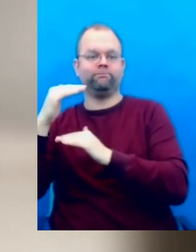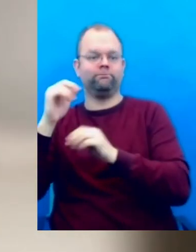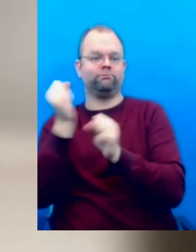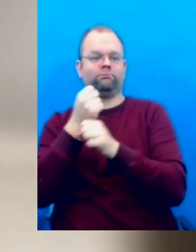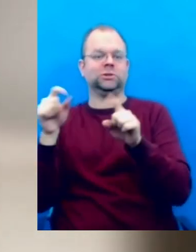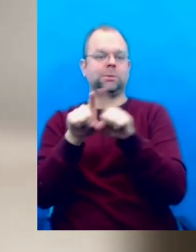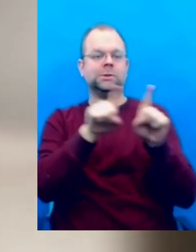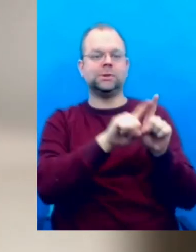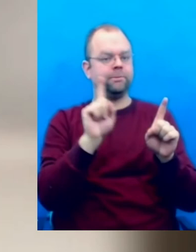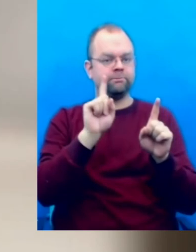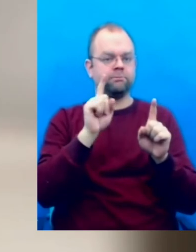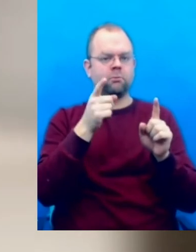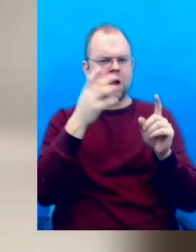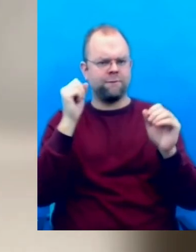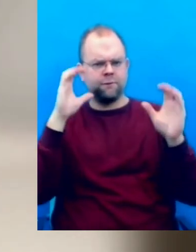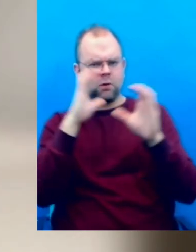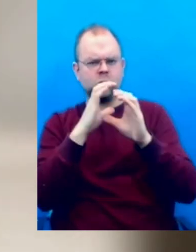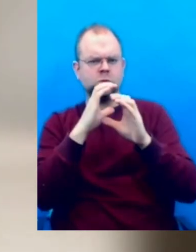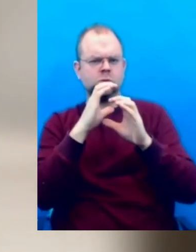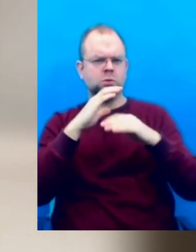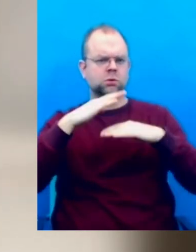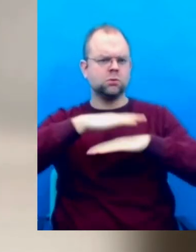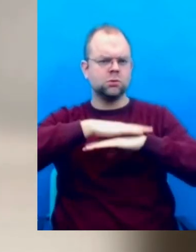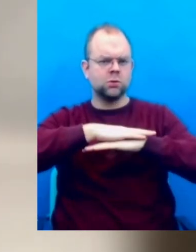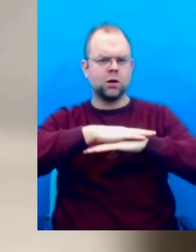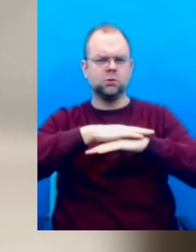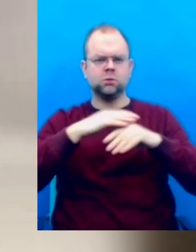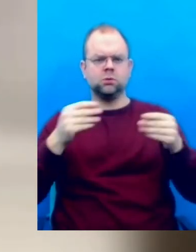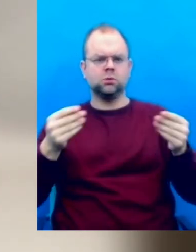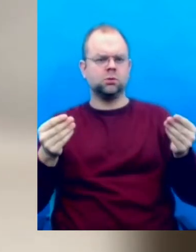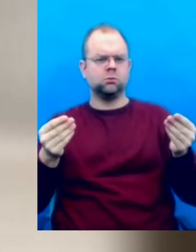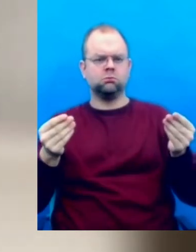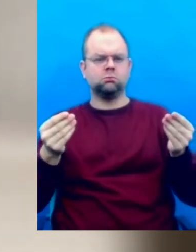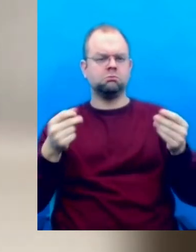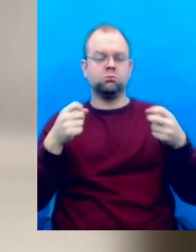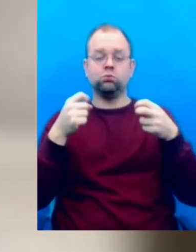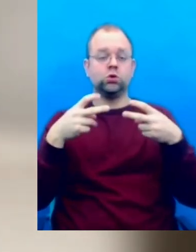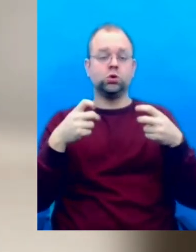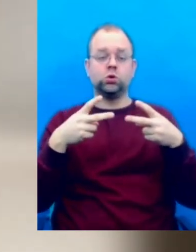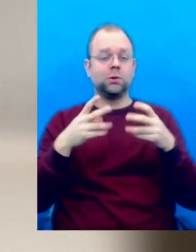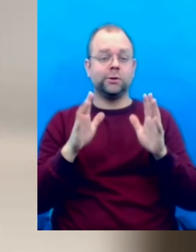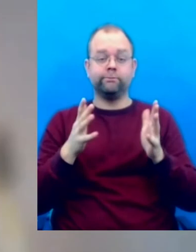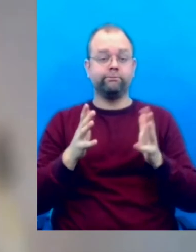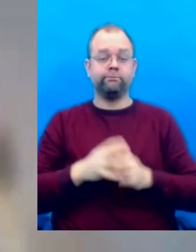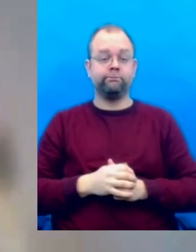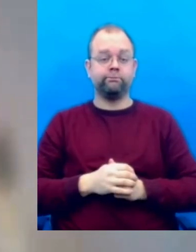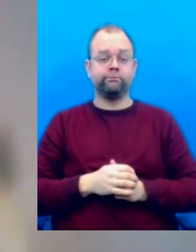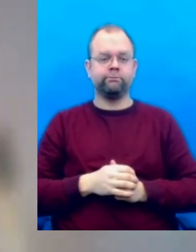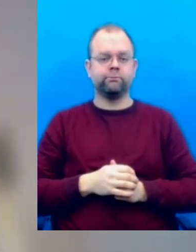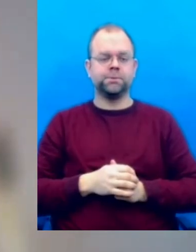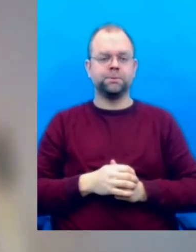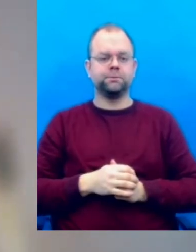Maybe Matthijs, do you want to contribute to that? Yeah, I can answer. Hello, everyone. I'm glad to be here.